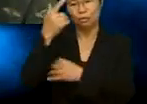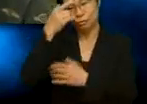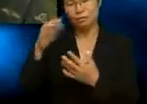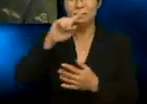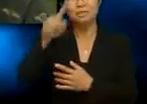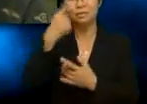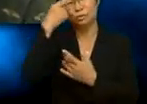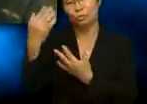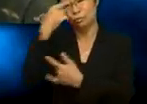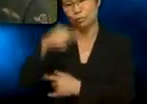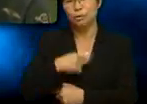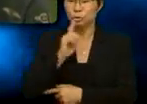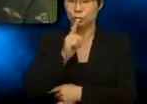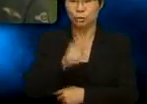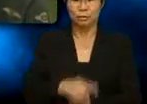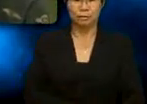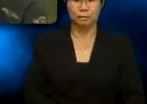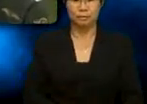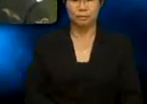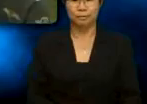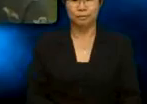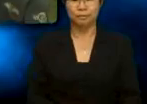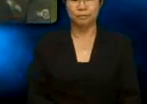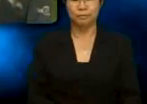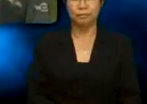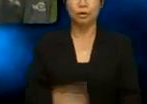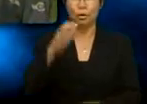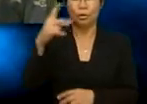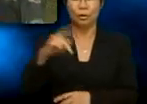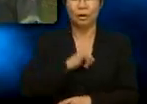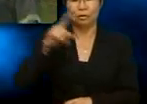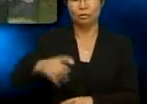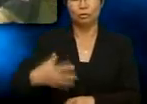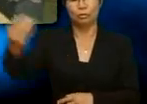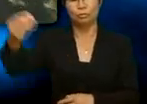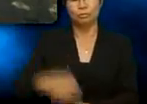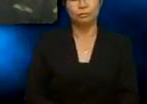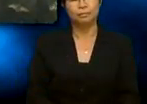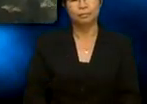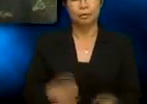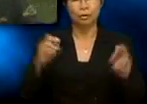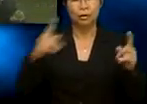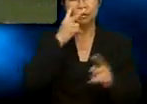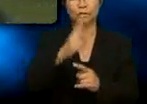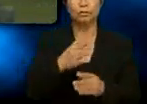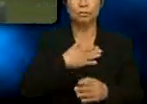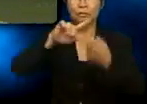Sure. Um, yeah. Okay, uh, gotta go Gus. Ah, okay. See you, my friend. Yeah, see you.